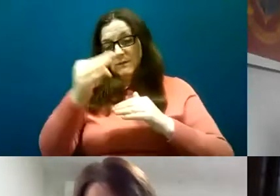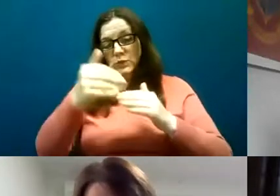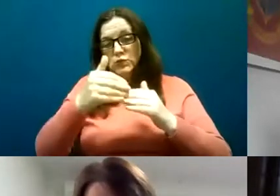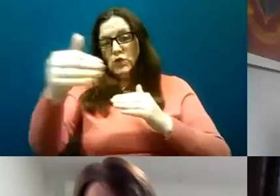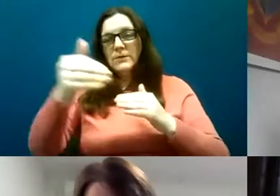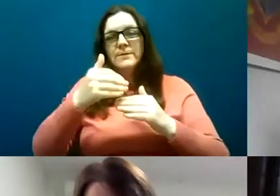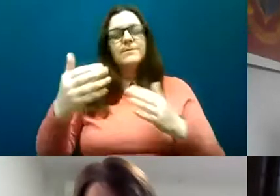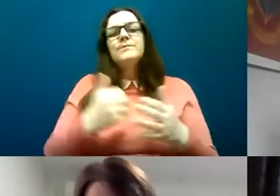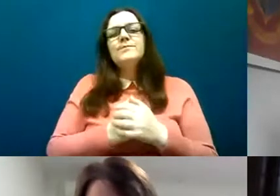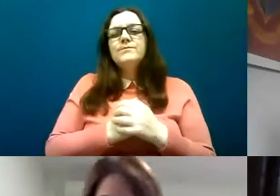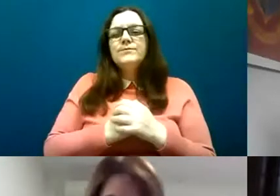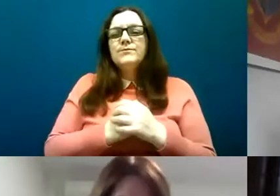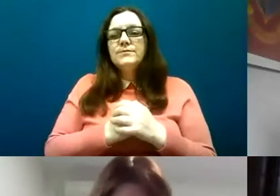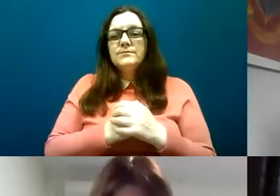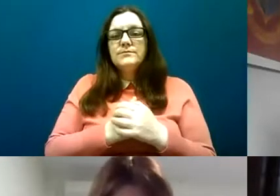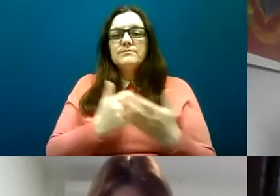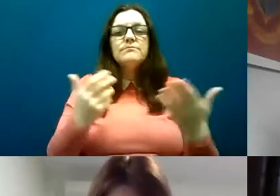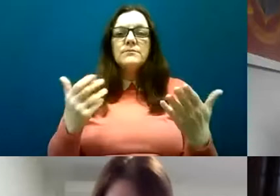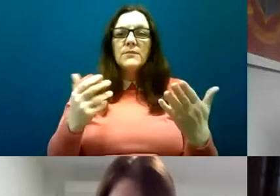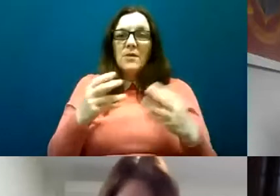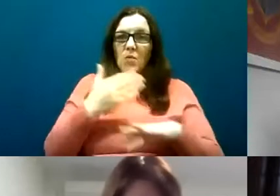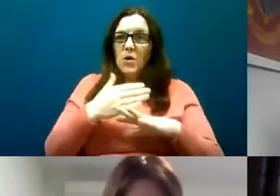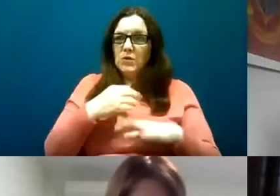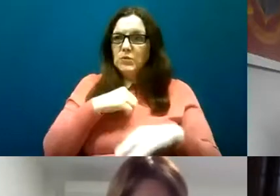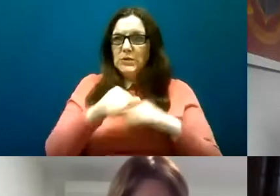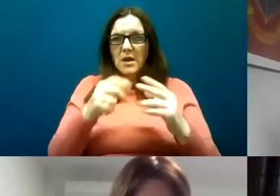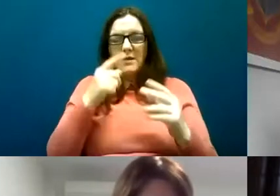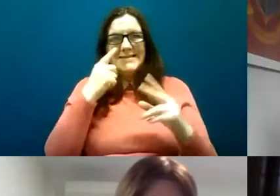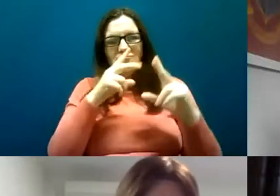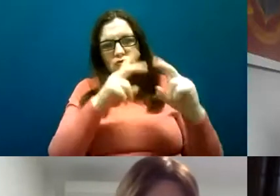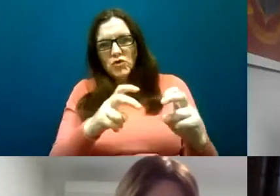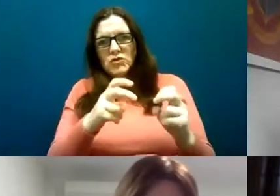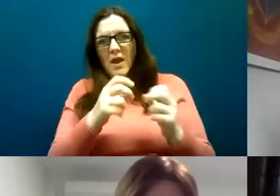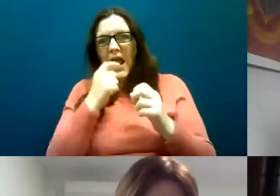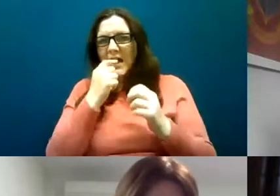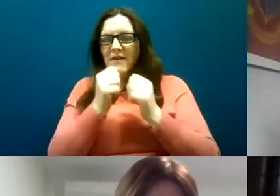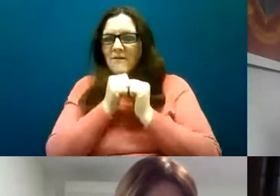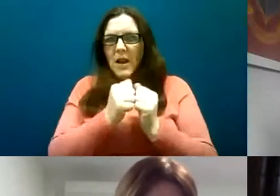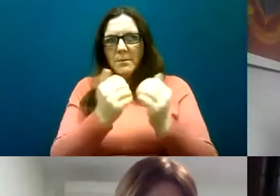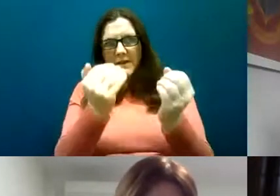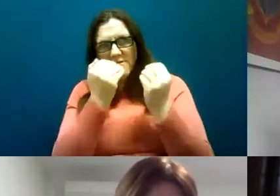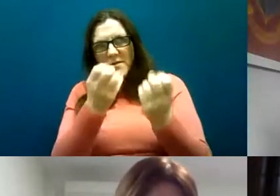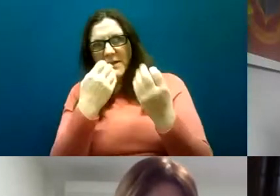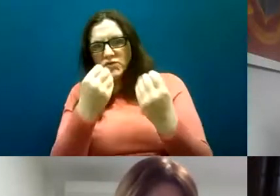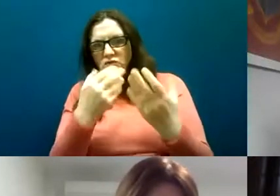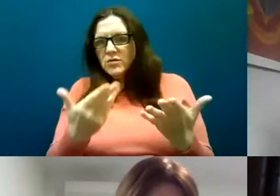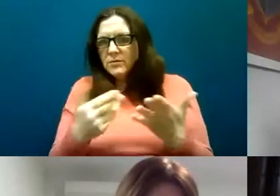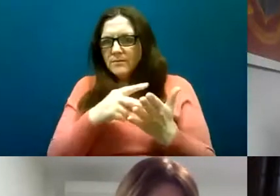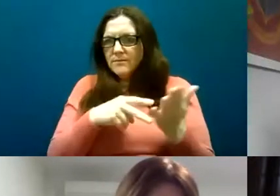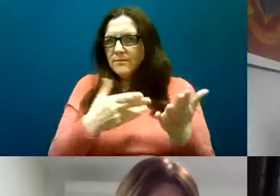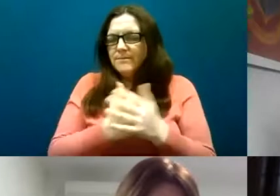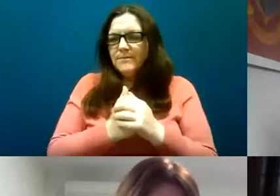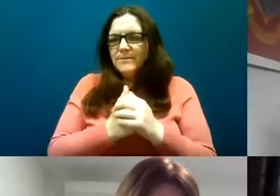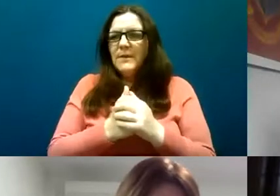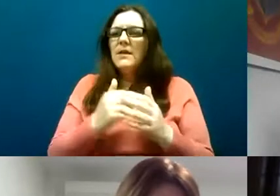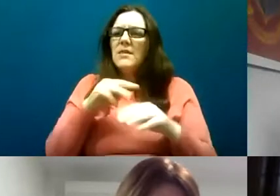think the work today has certainly been valuable and certainly been informative for me and I think as the minister said in his